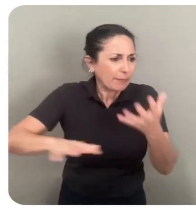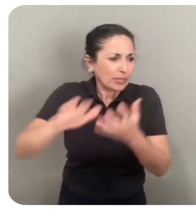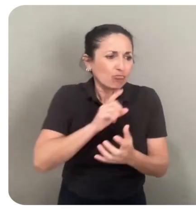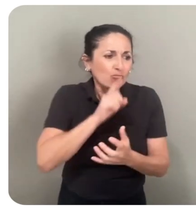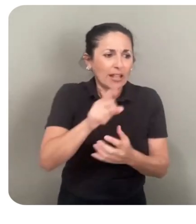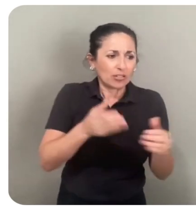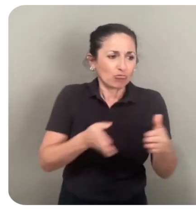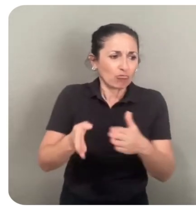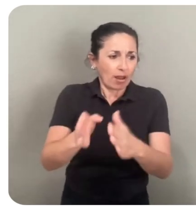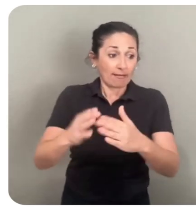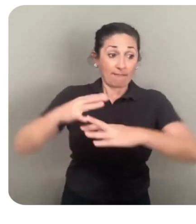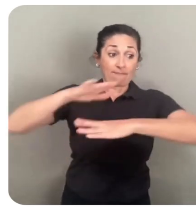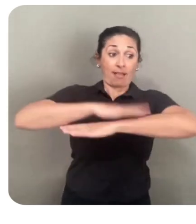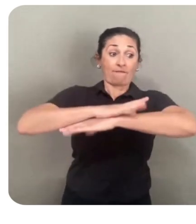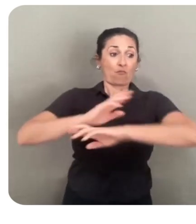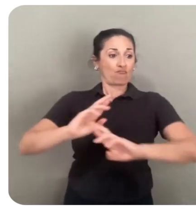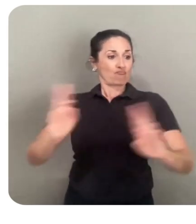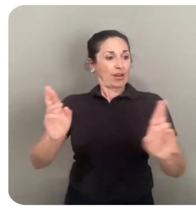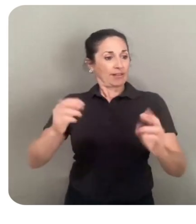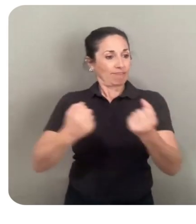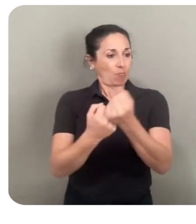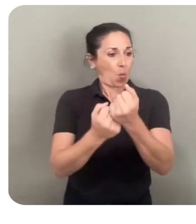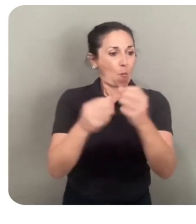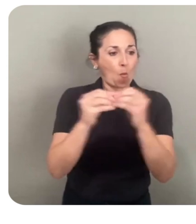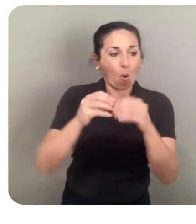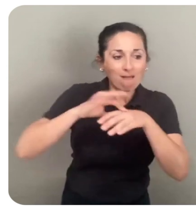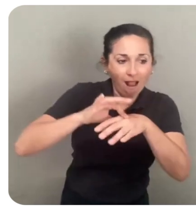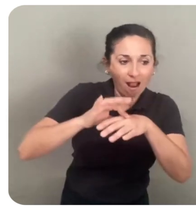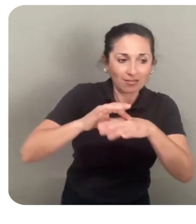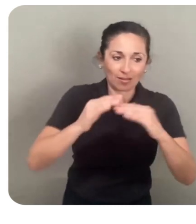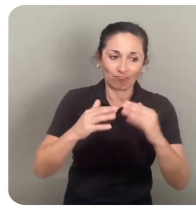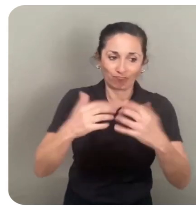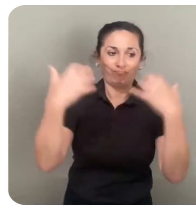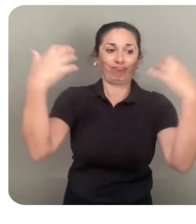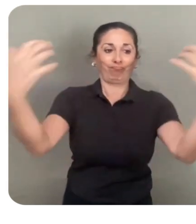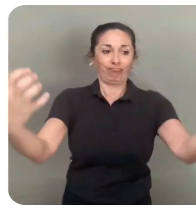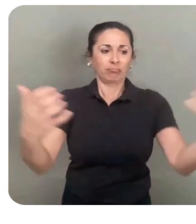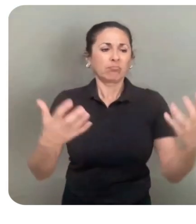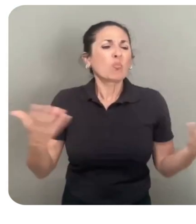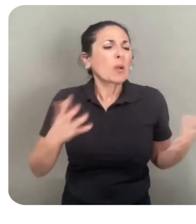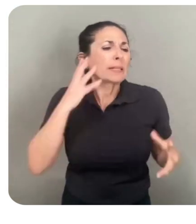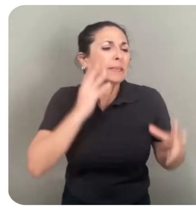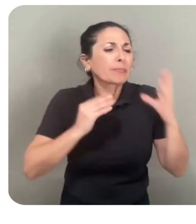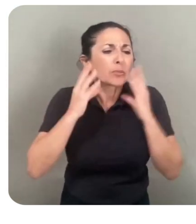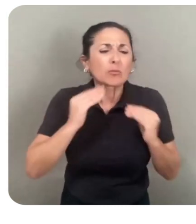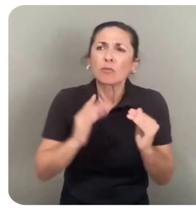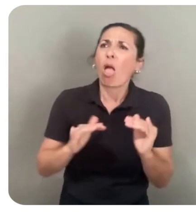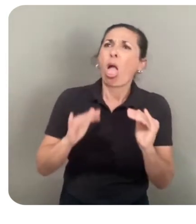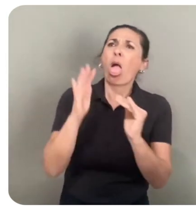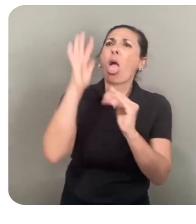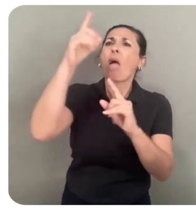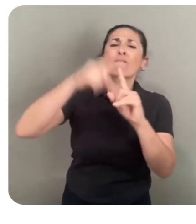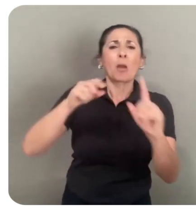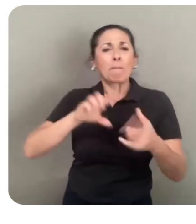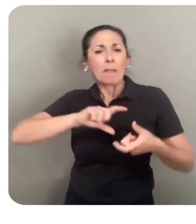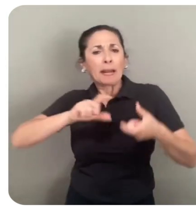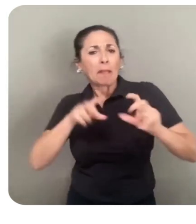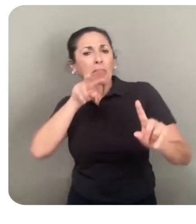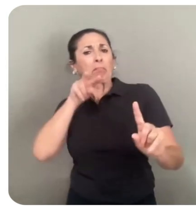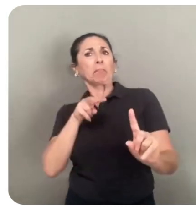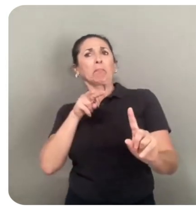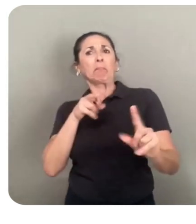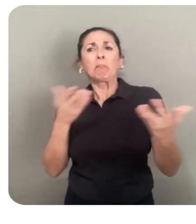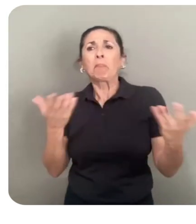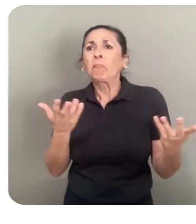broader audience. So what experiences are rising to the top from Meta's point of view? Which verticals have the greatest opportunity